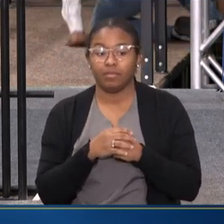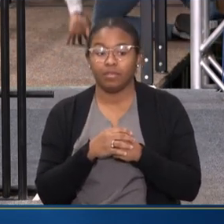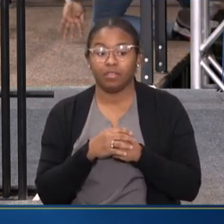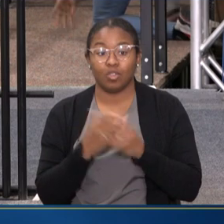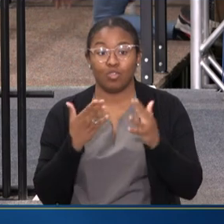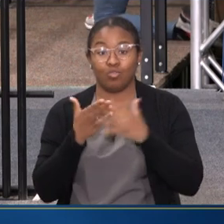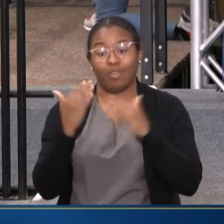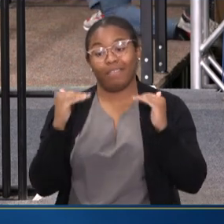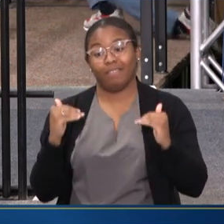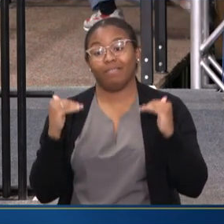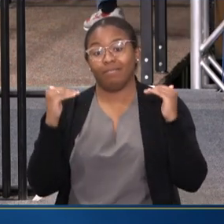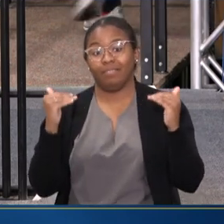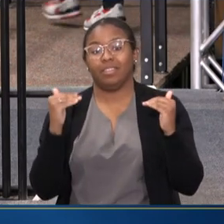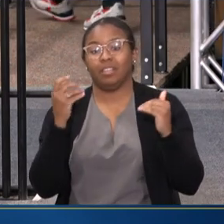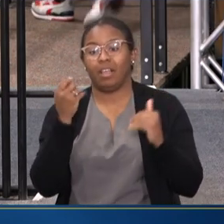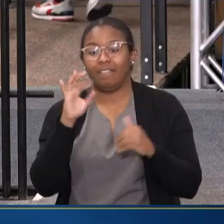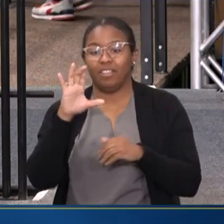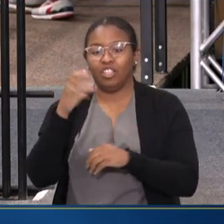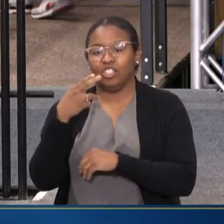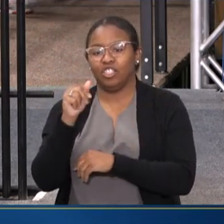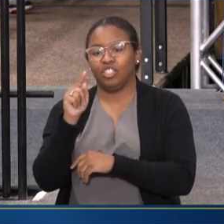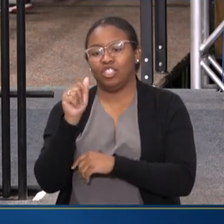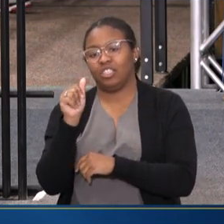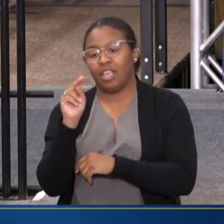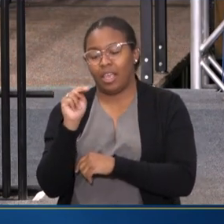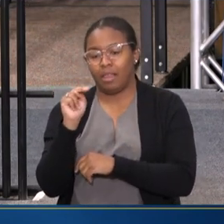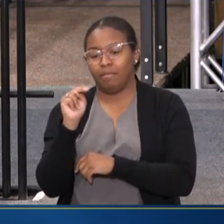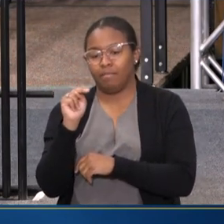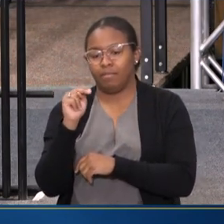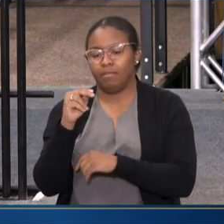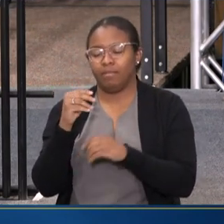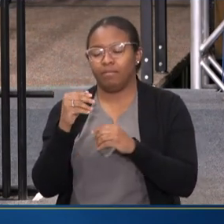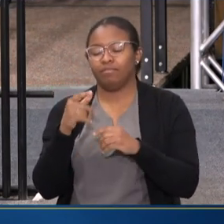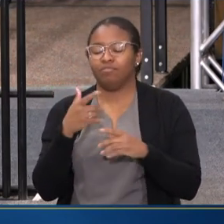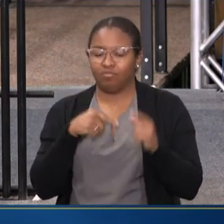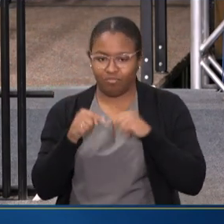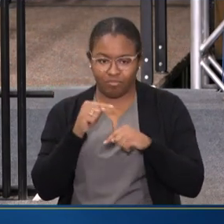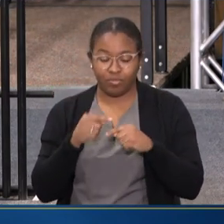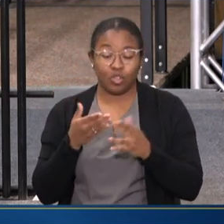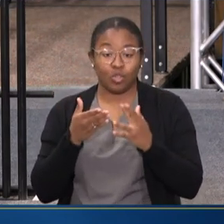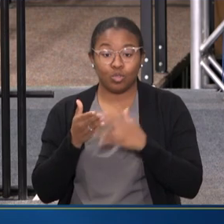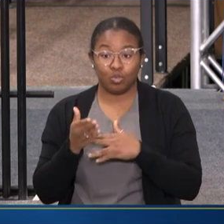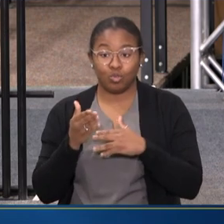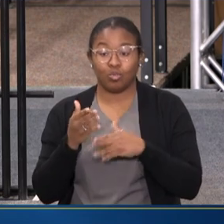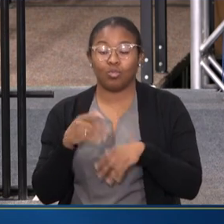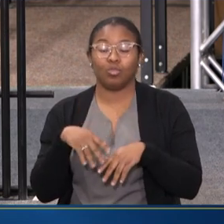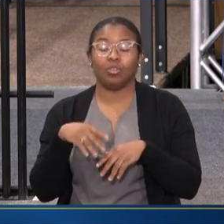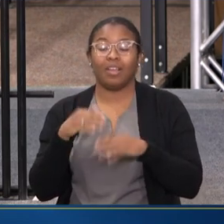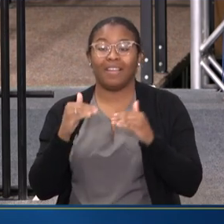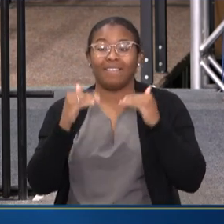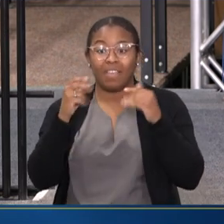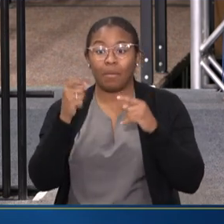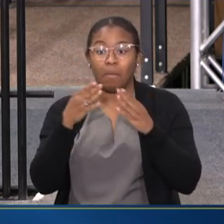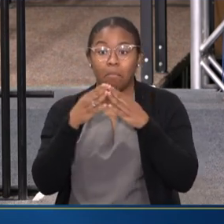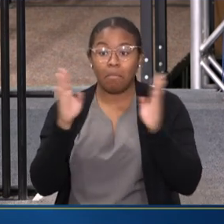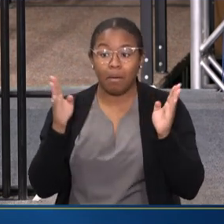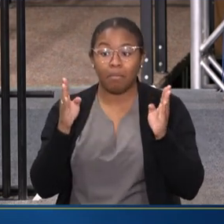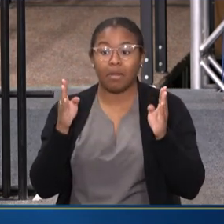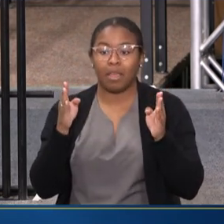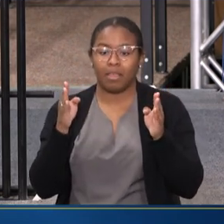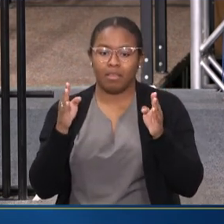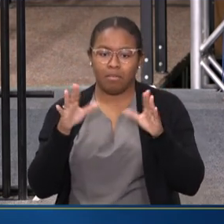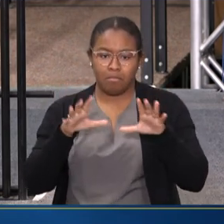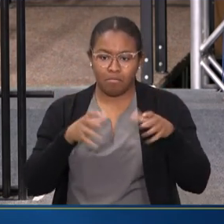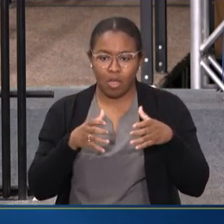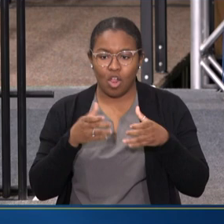the advancement of county policy priorities, showcasing community